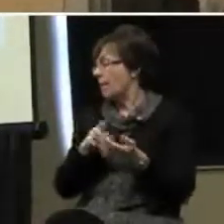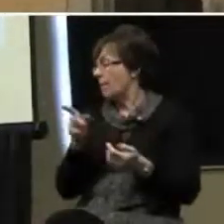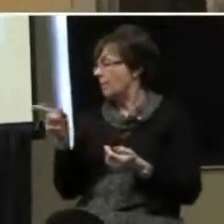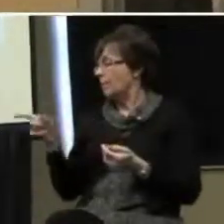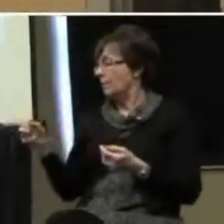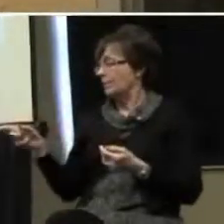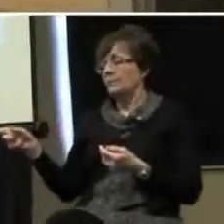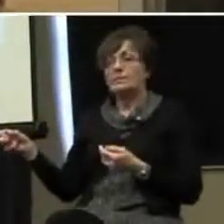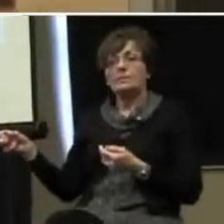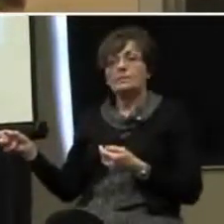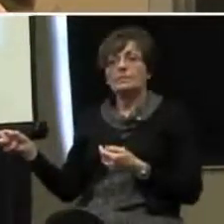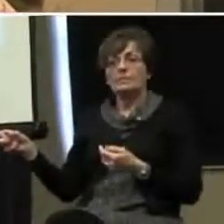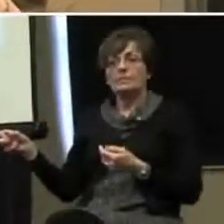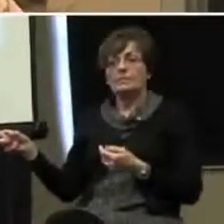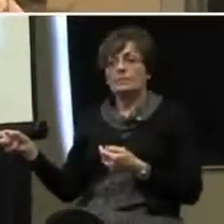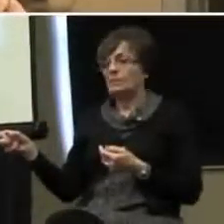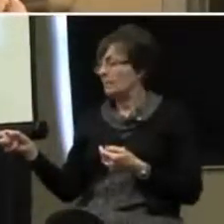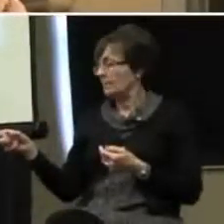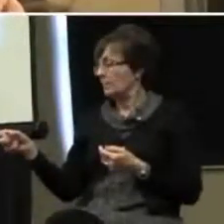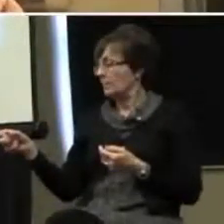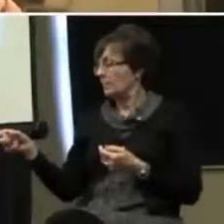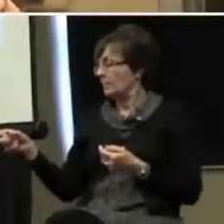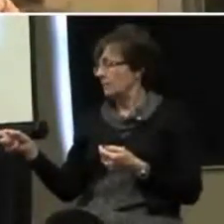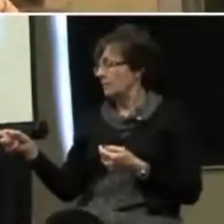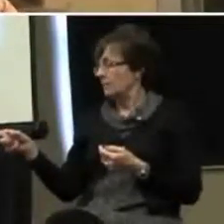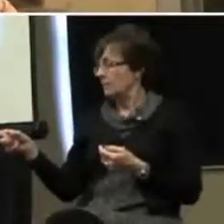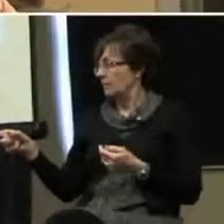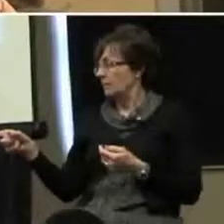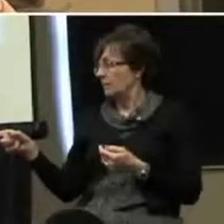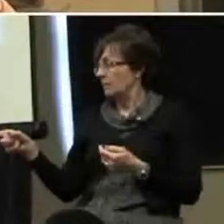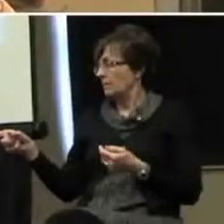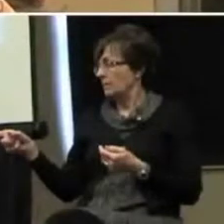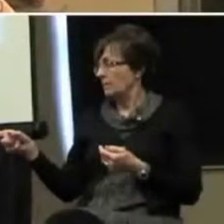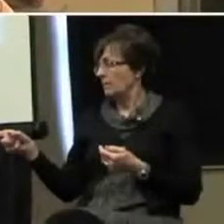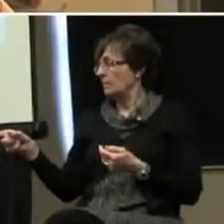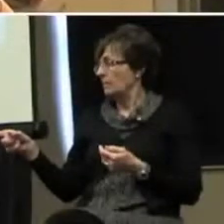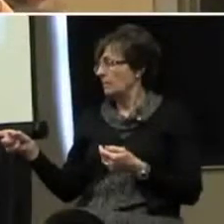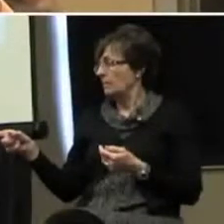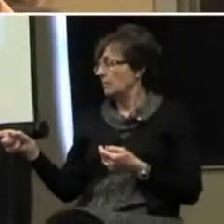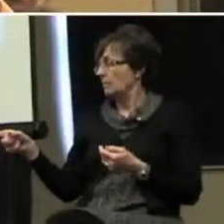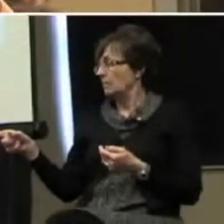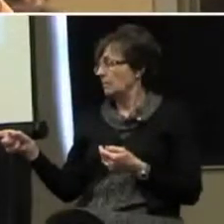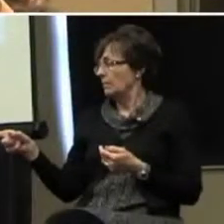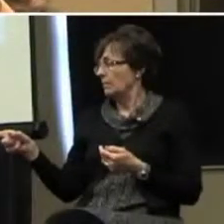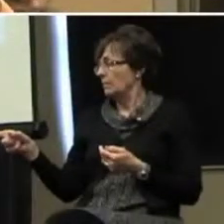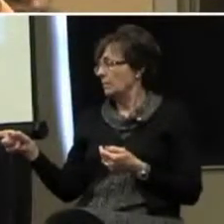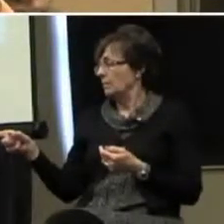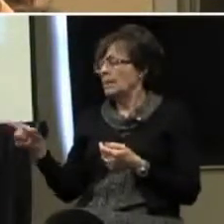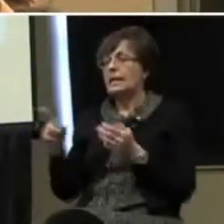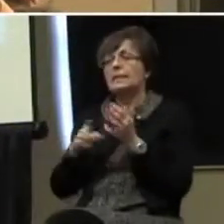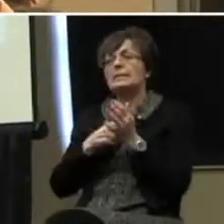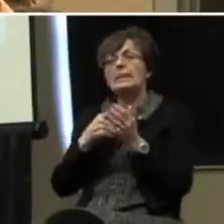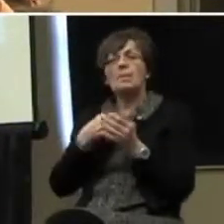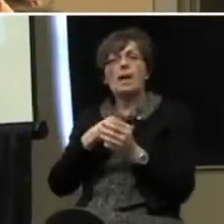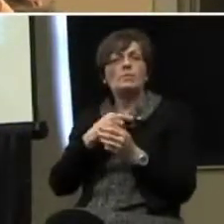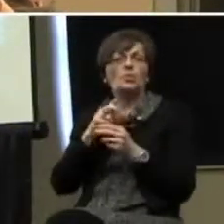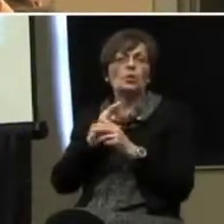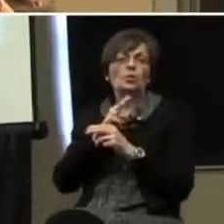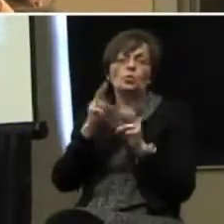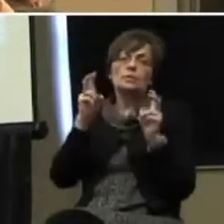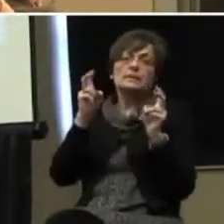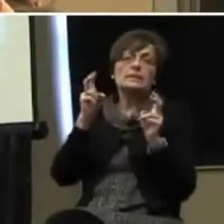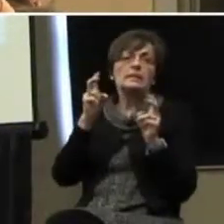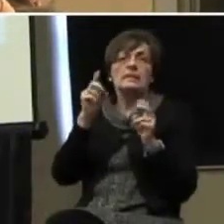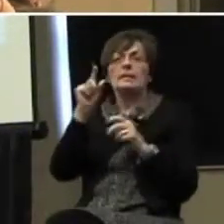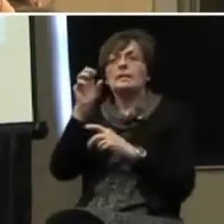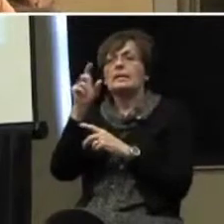up, I actually may use a leg, okay? And I may just say, sometimes we use something called get ready.